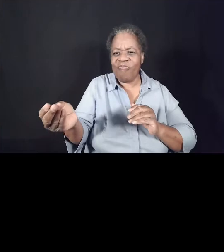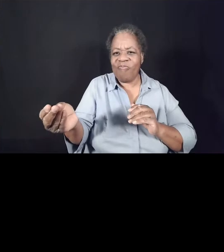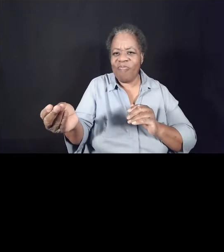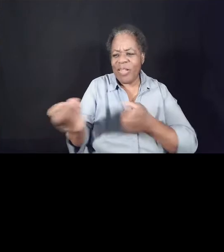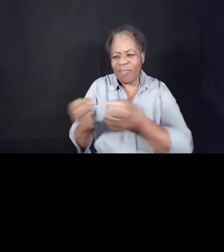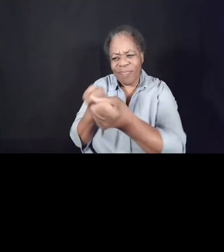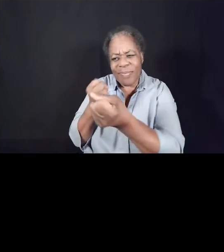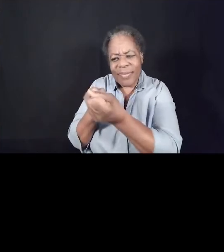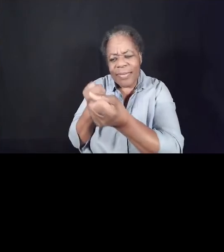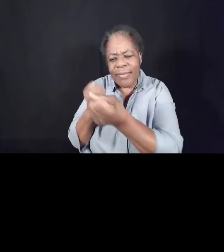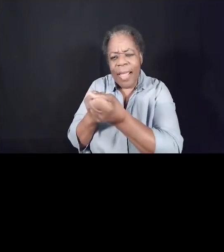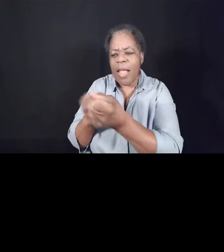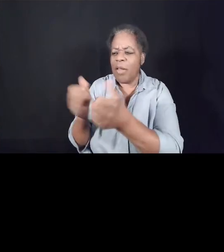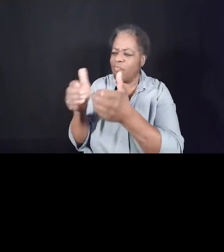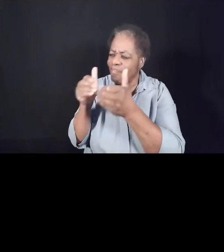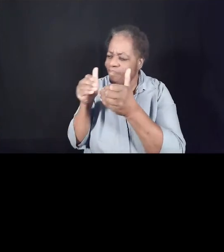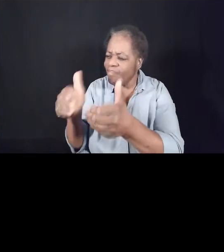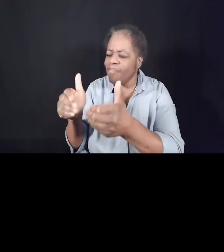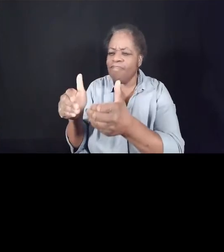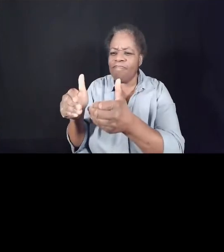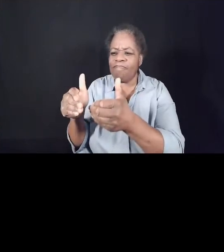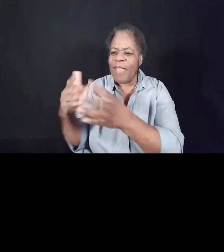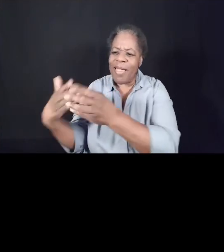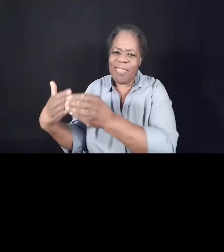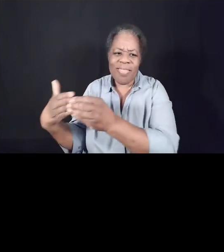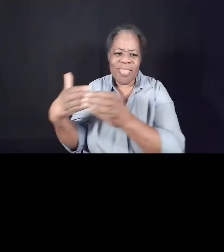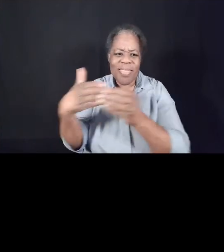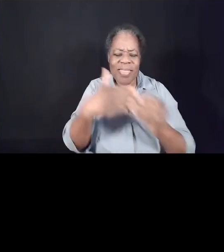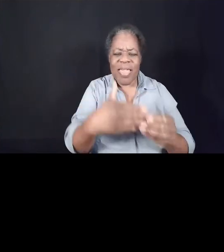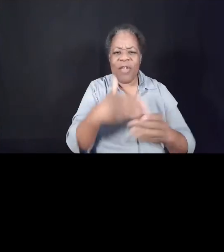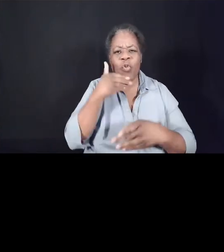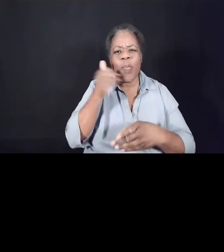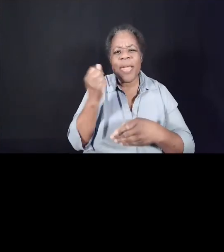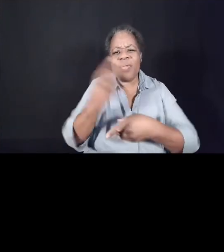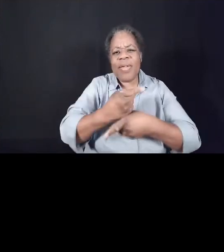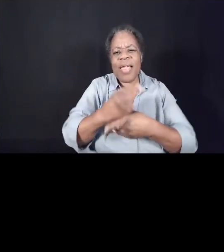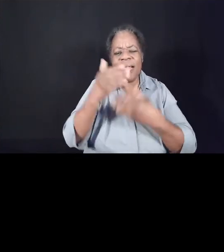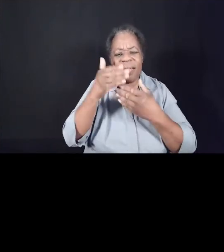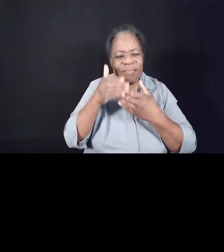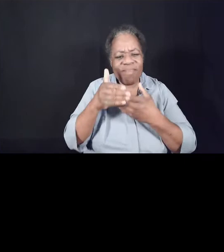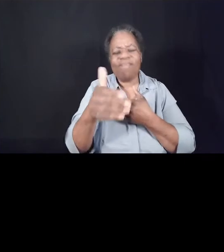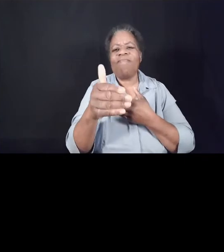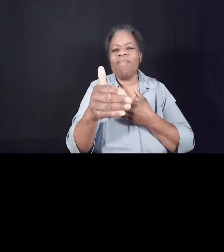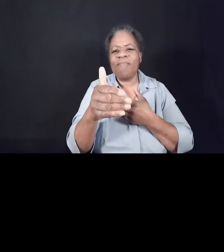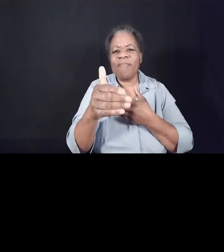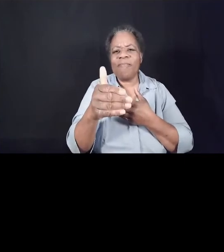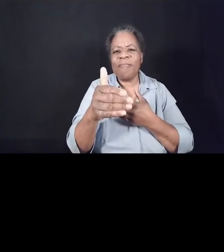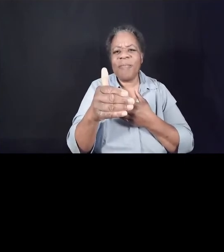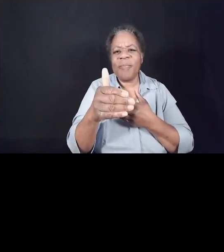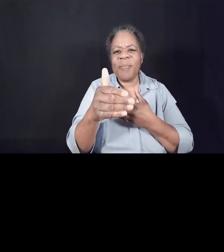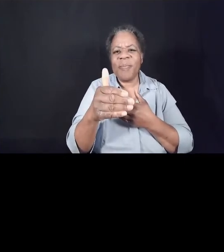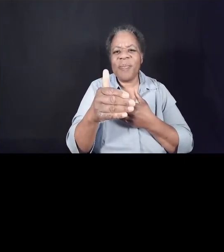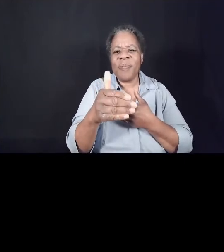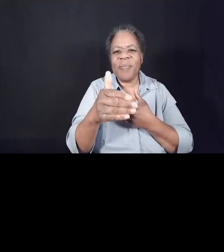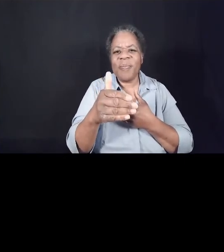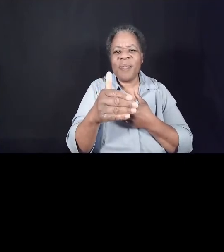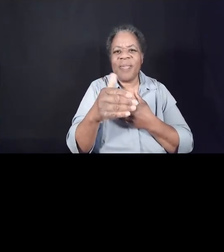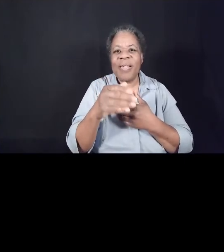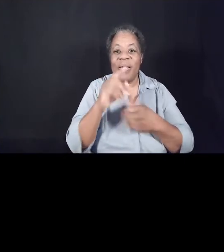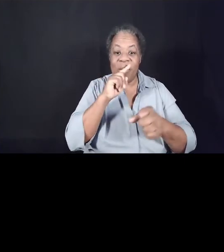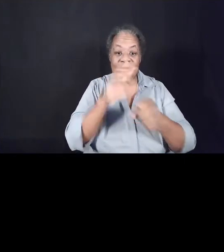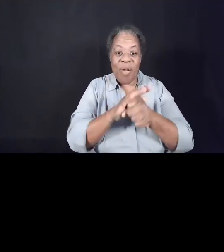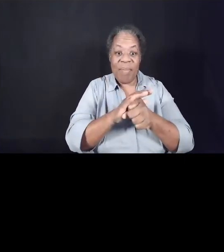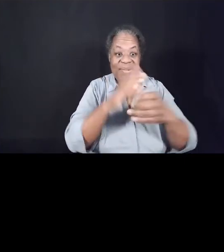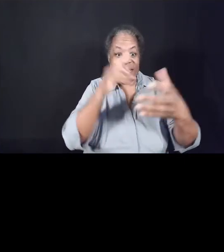them in that strange land and lead them to better days to come. And those promises are